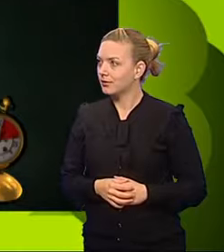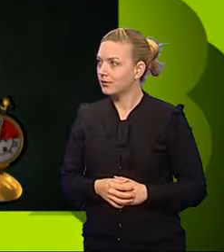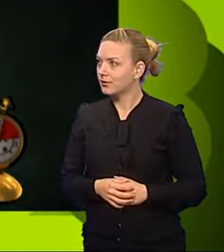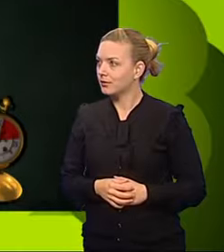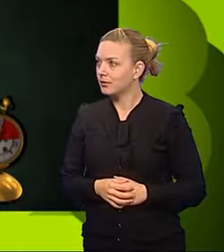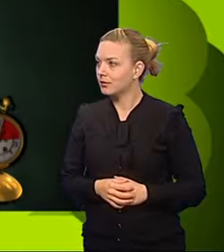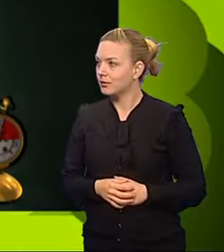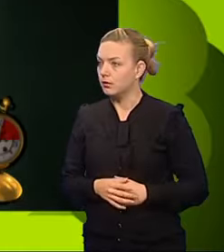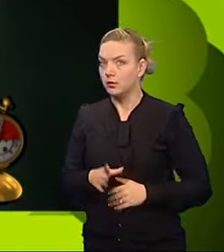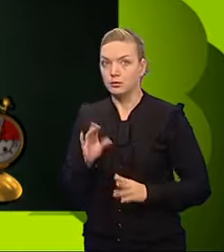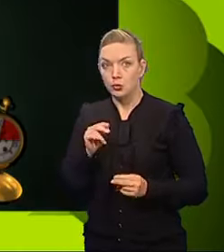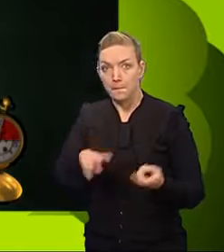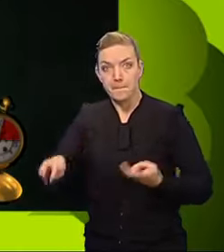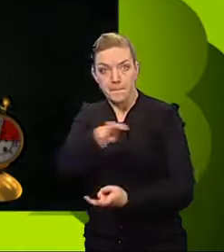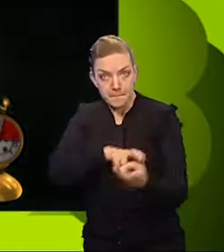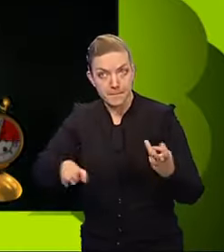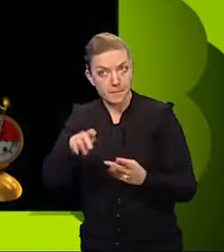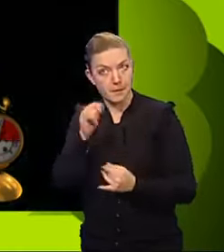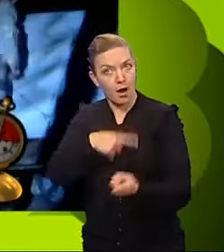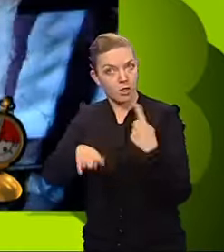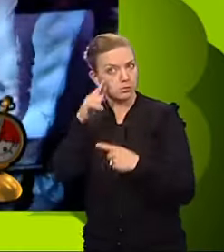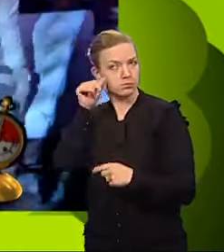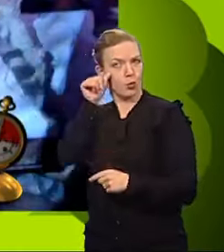Stop moving around. The others might sense you.